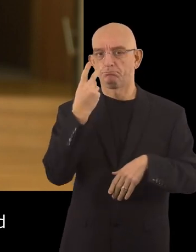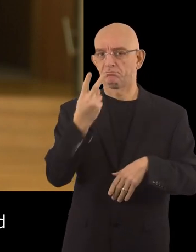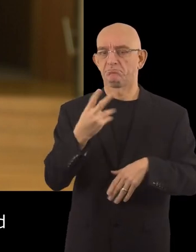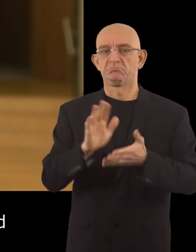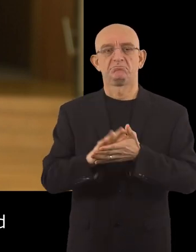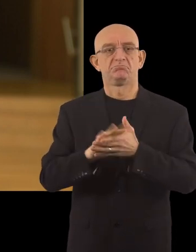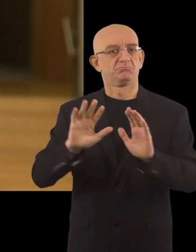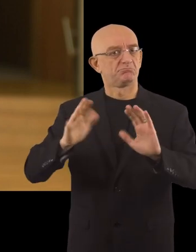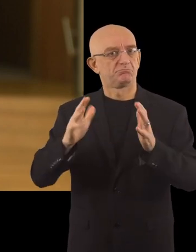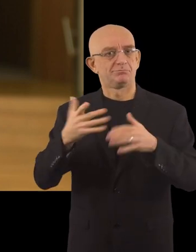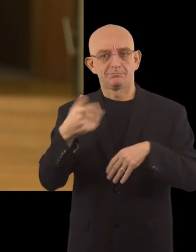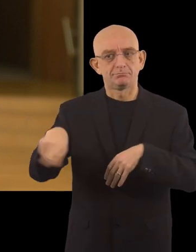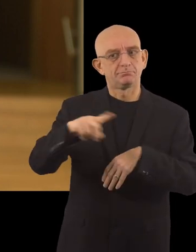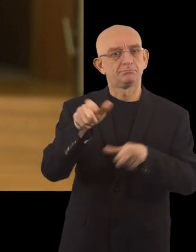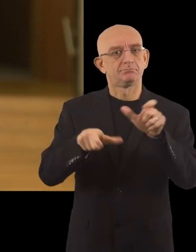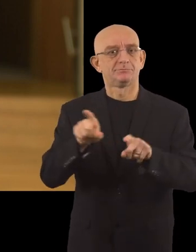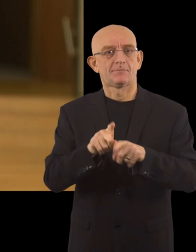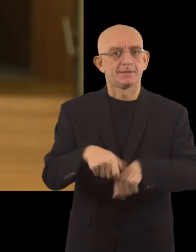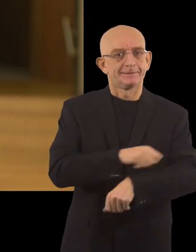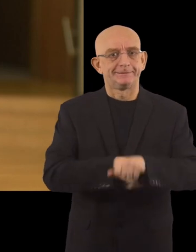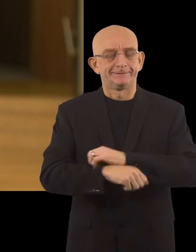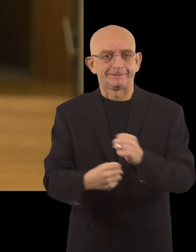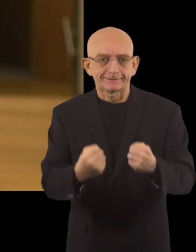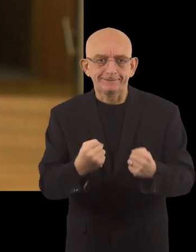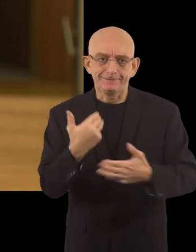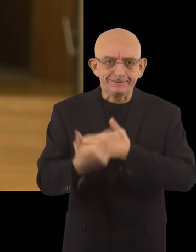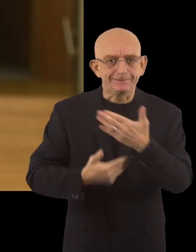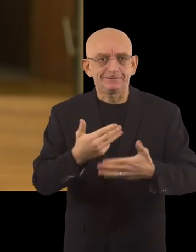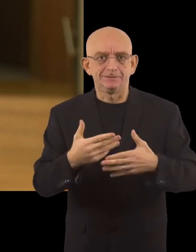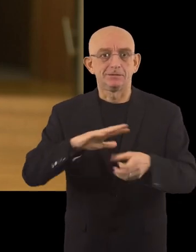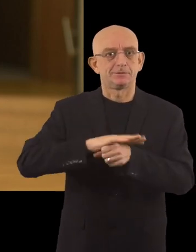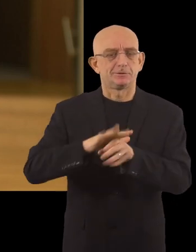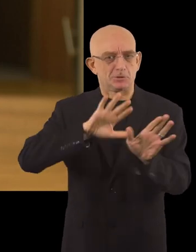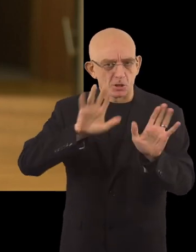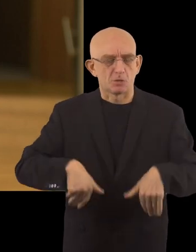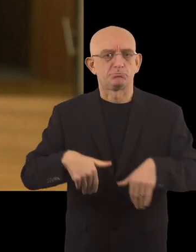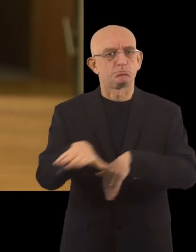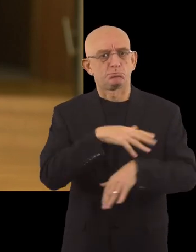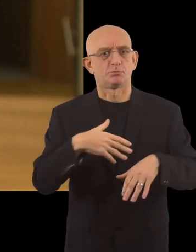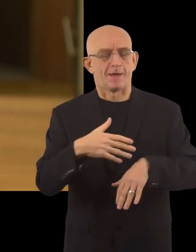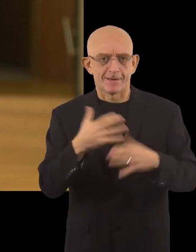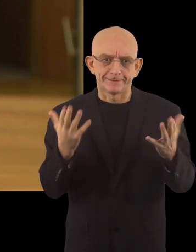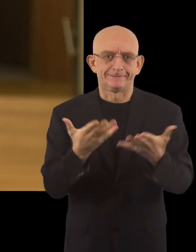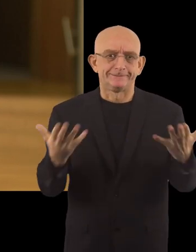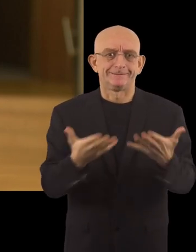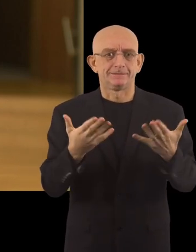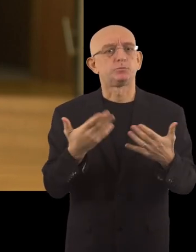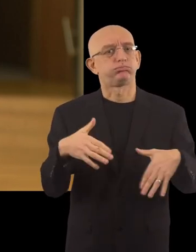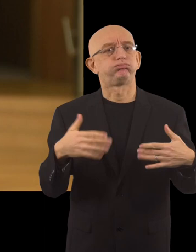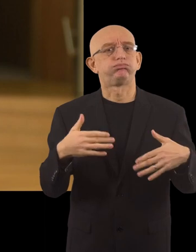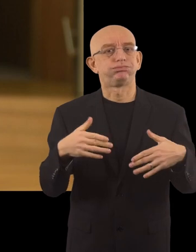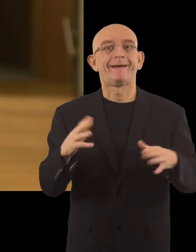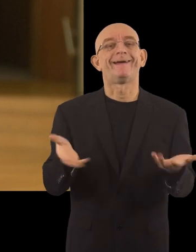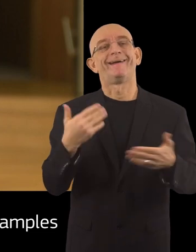very impressed when I see the effort and strength demonstrated in this crisis. Despite the